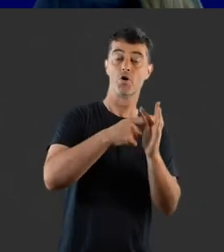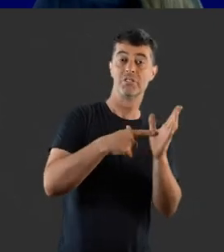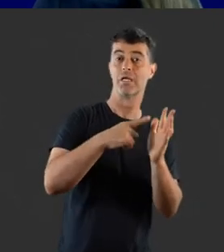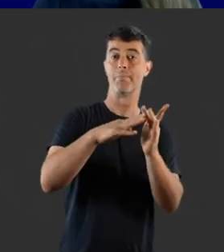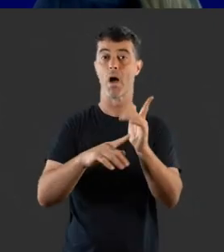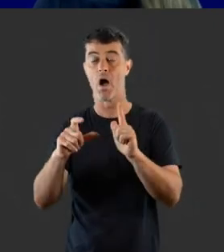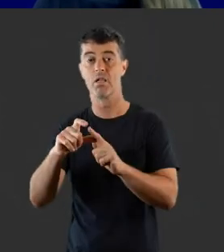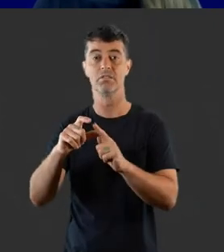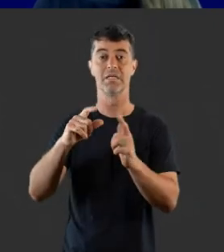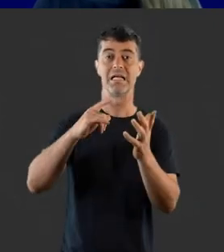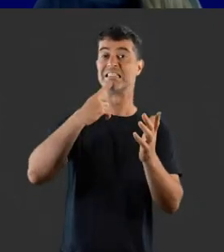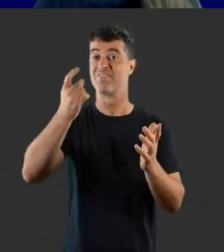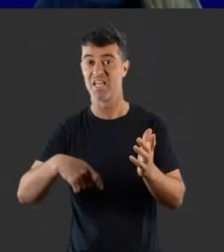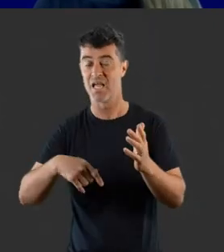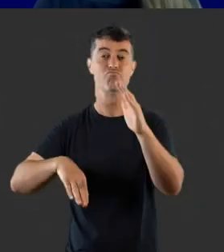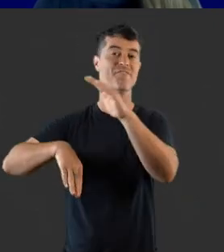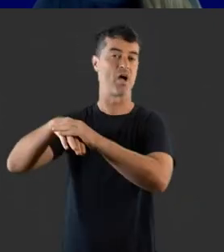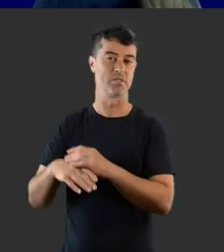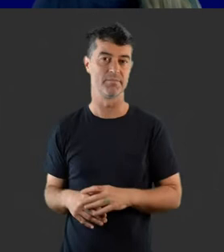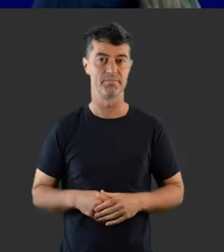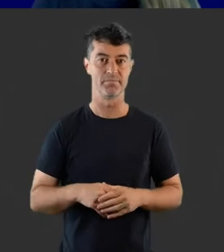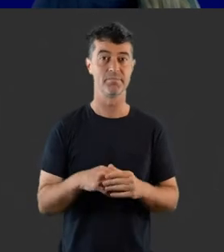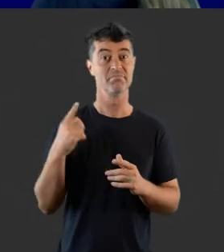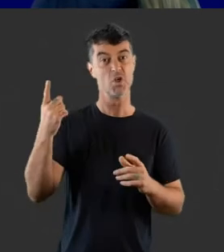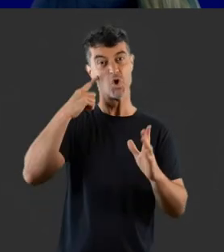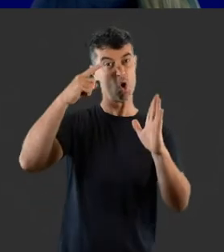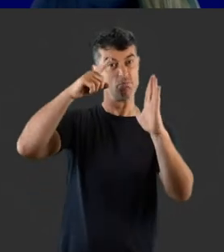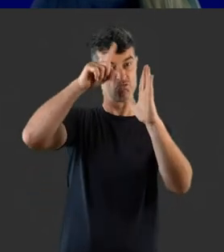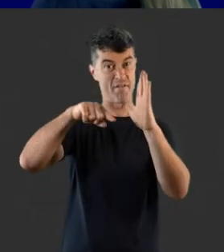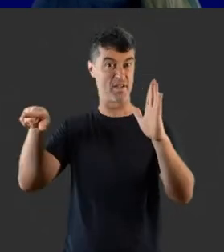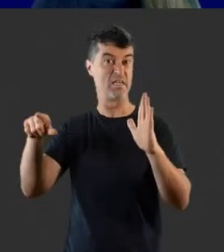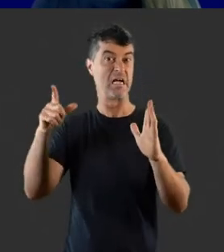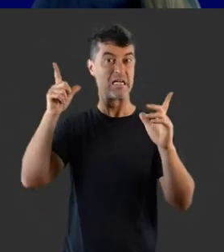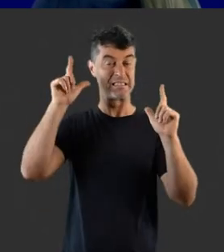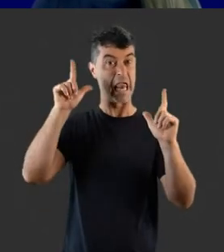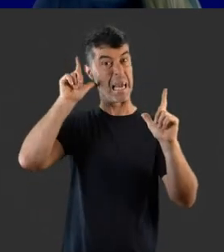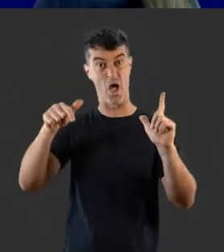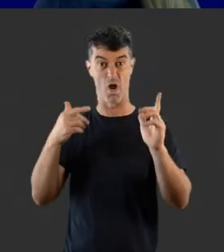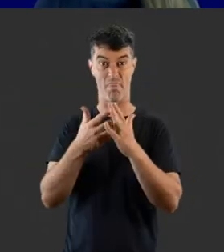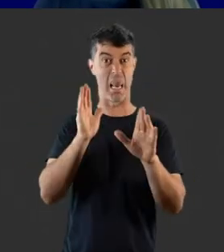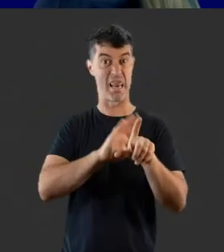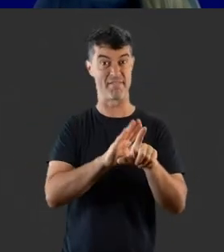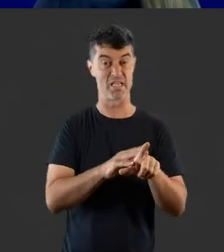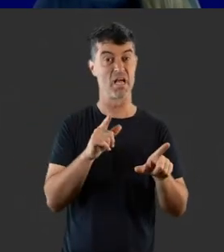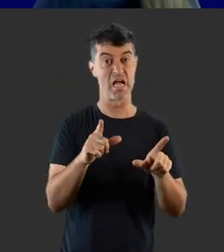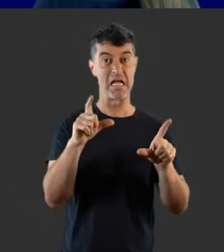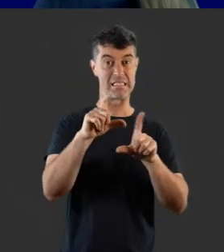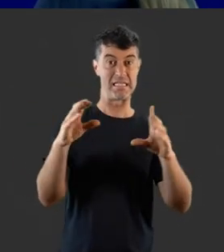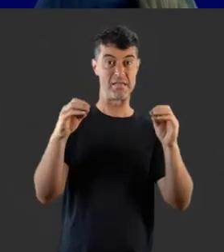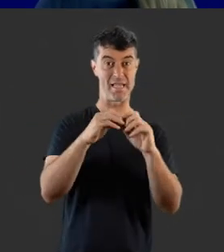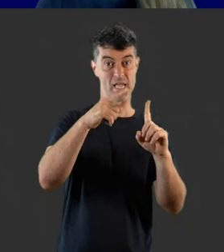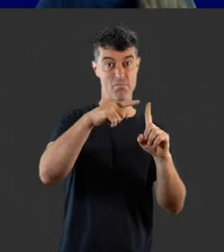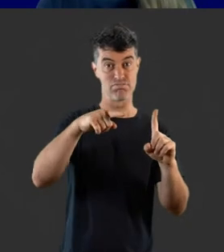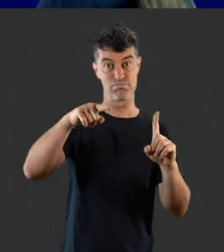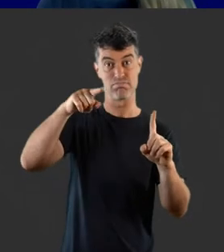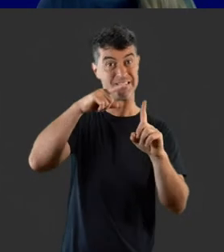moderate, severe and profound. Pictured here is a graph that shows loudness of sound on the left. The sound